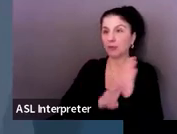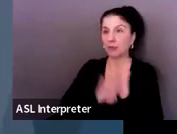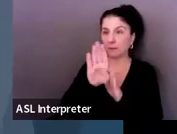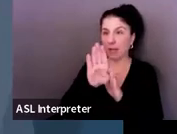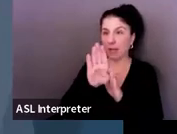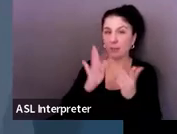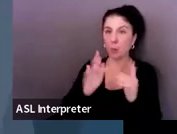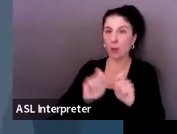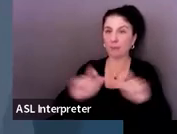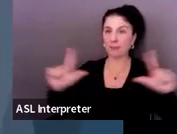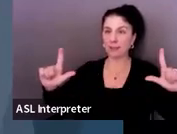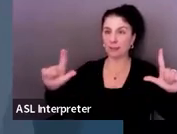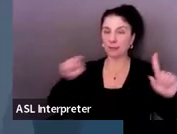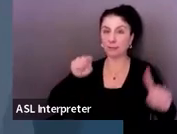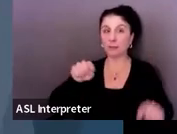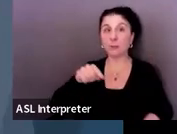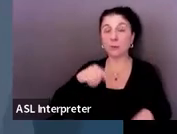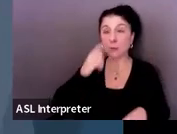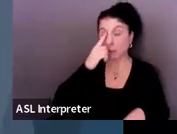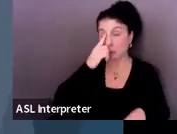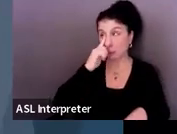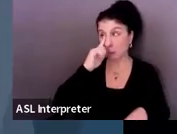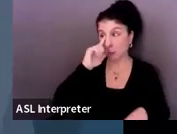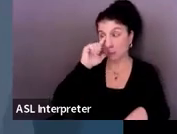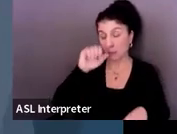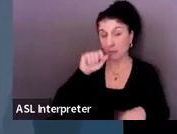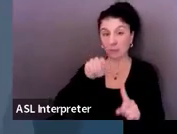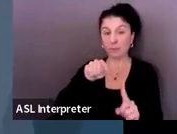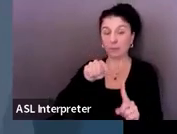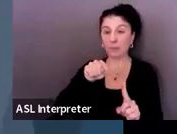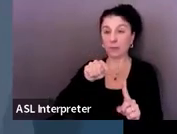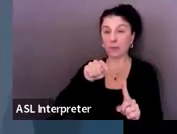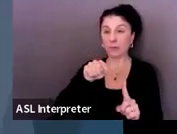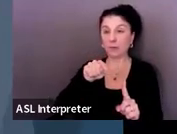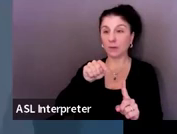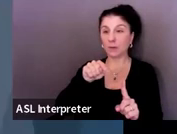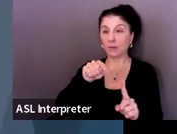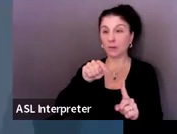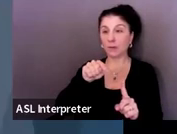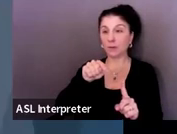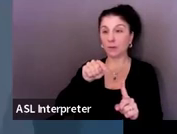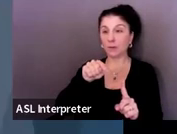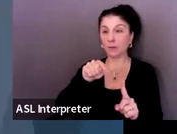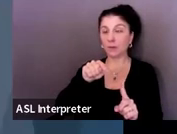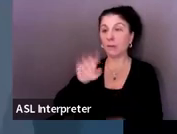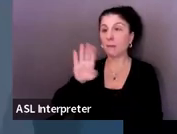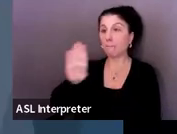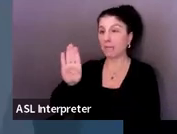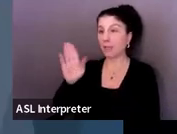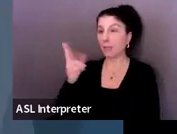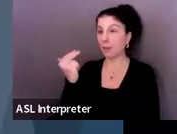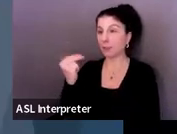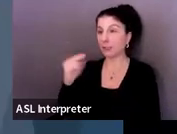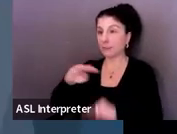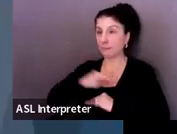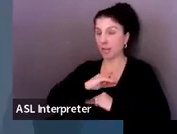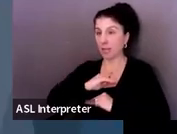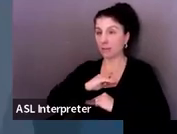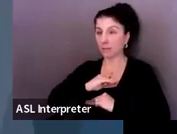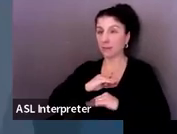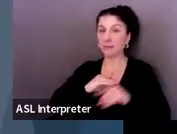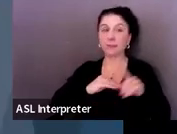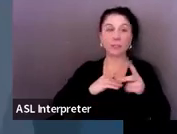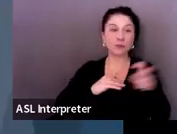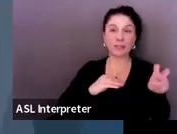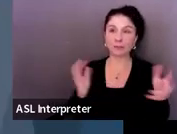So on here, this is a collaboration between our trainings for the B13 compliance, but it also has transition